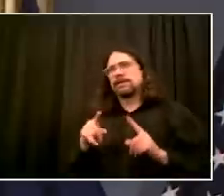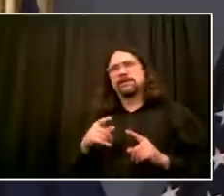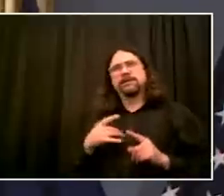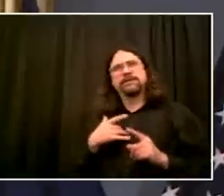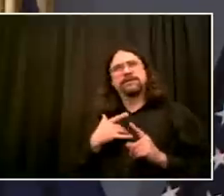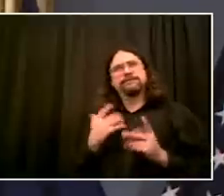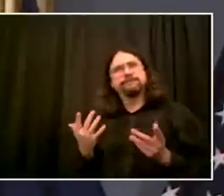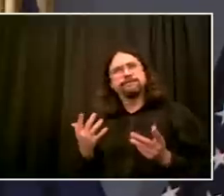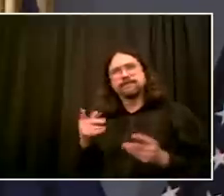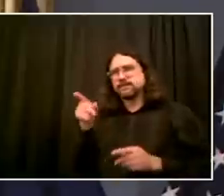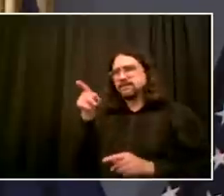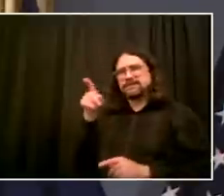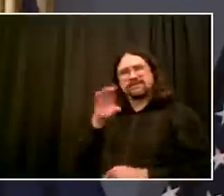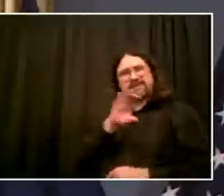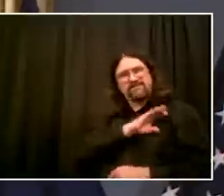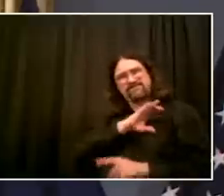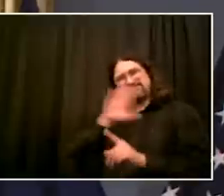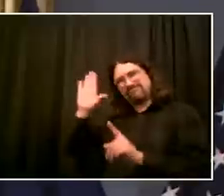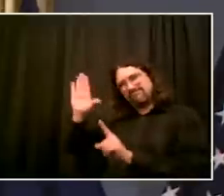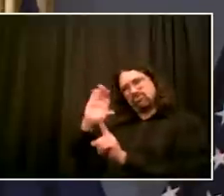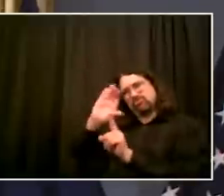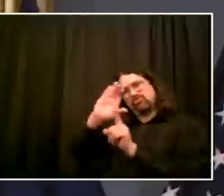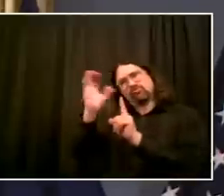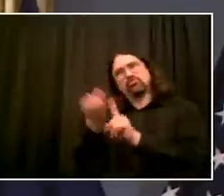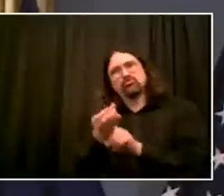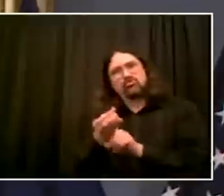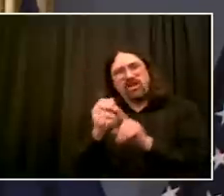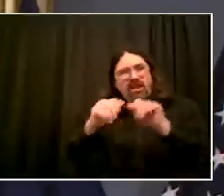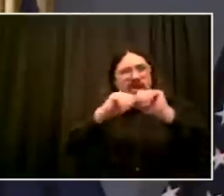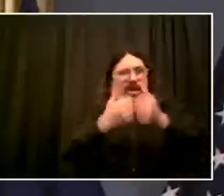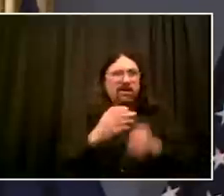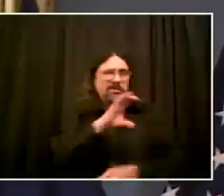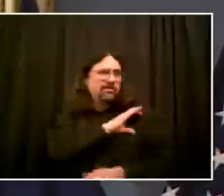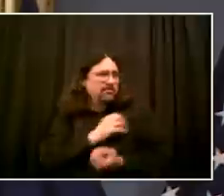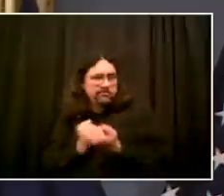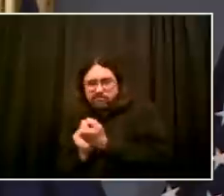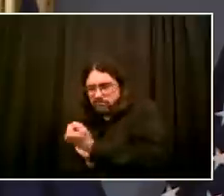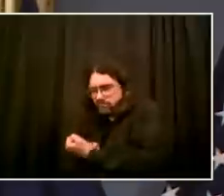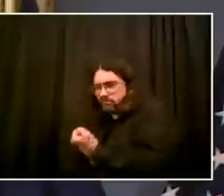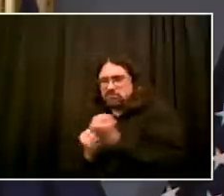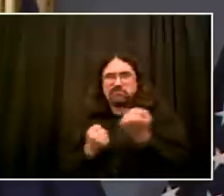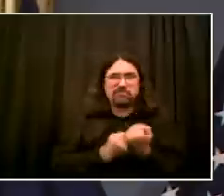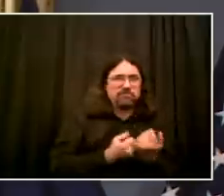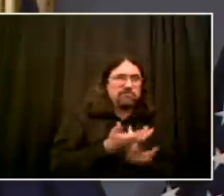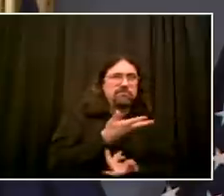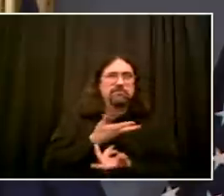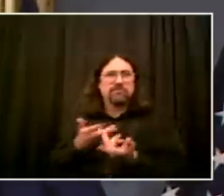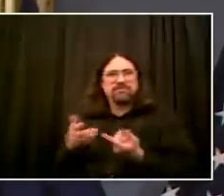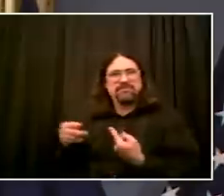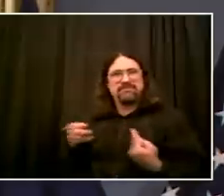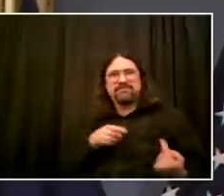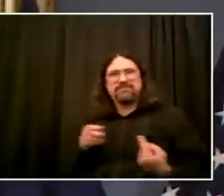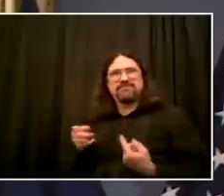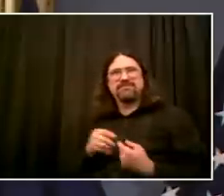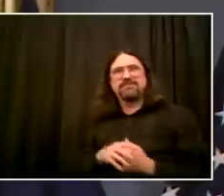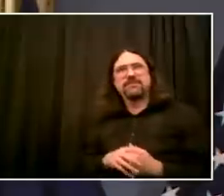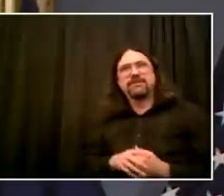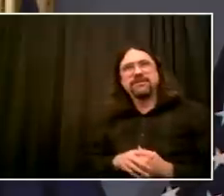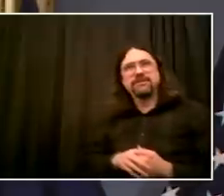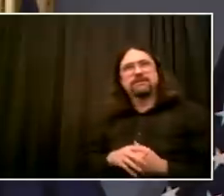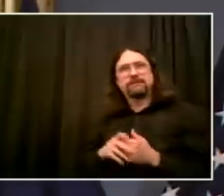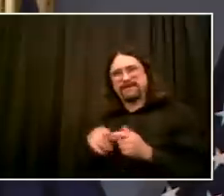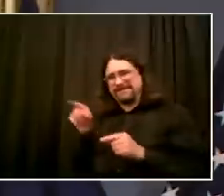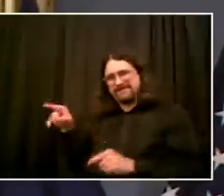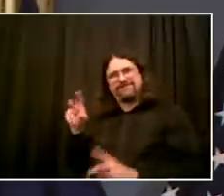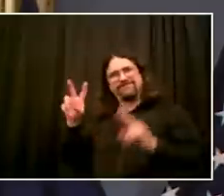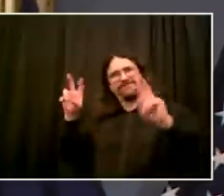how do you achieve the fair, transparent policing with accountability without addressing some of the culture within the organization? And